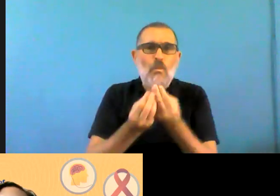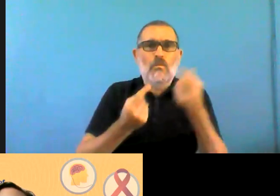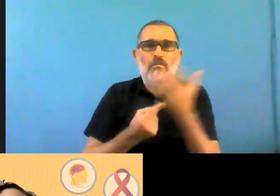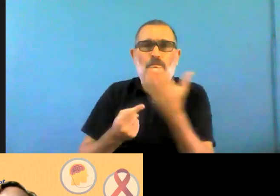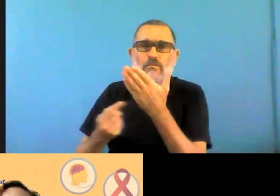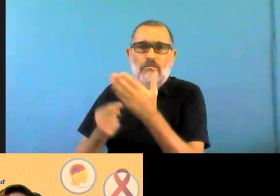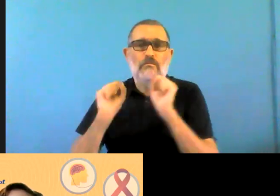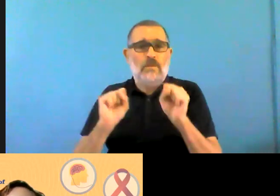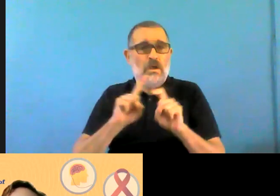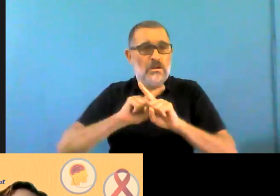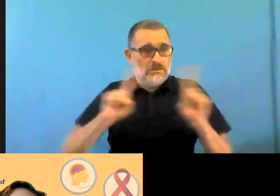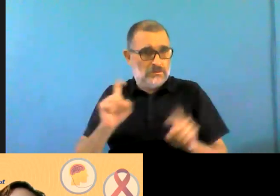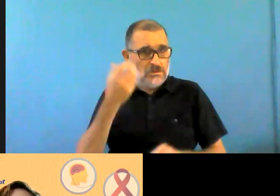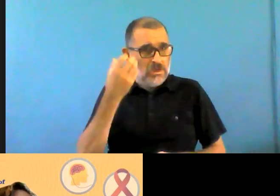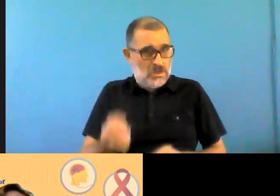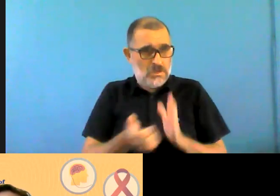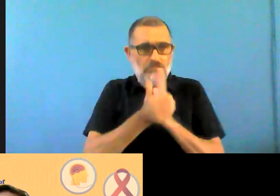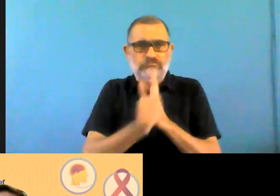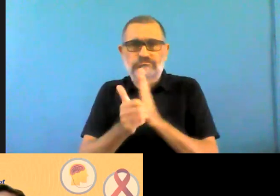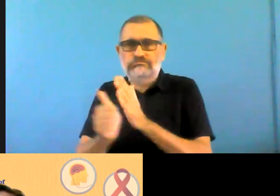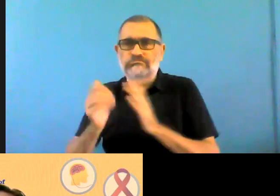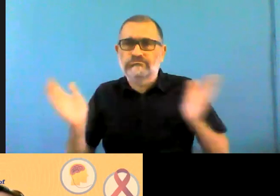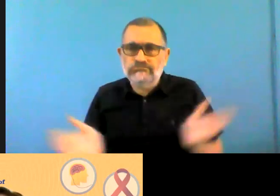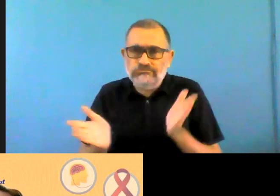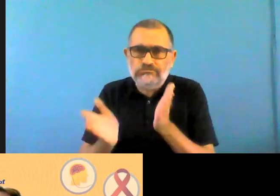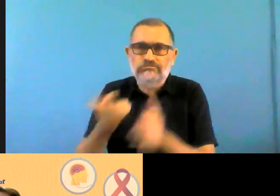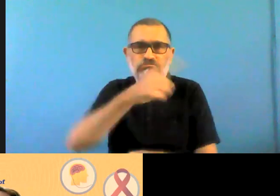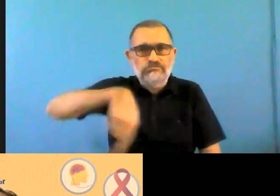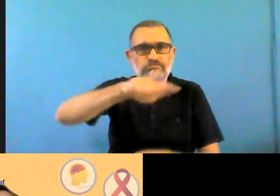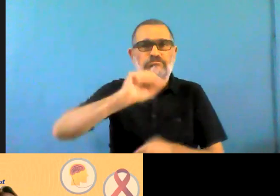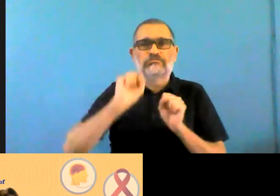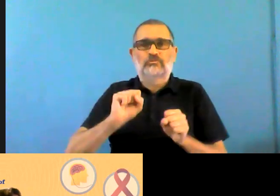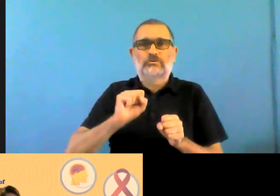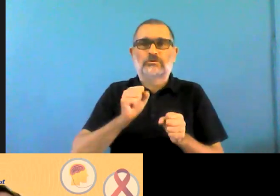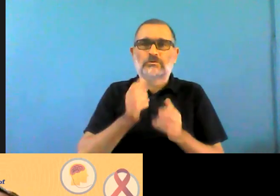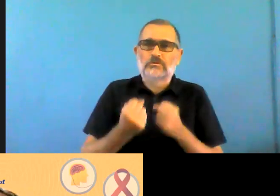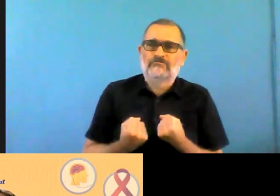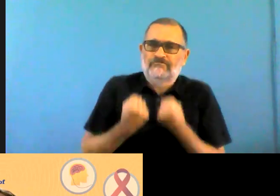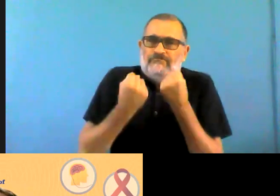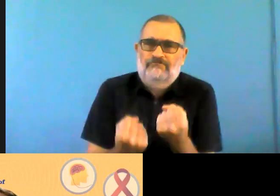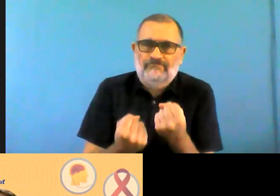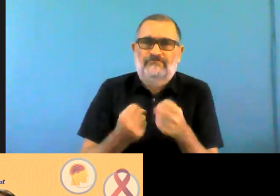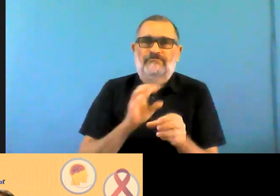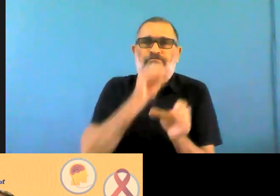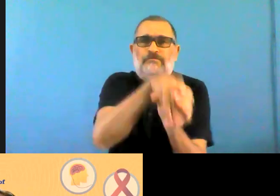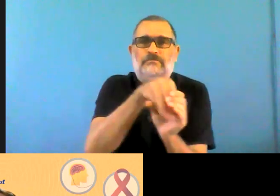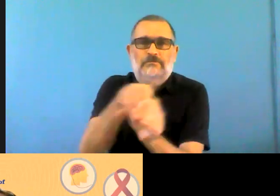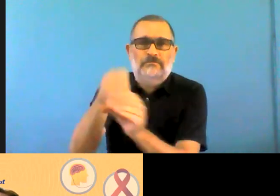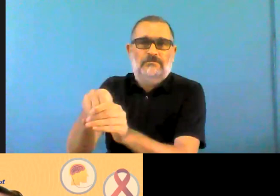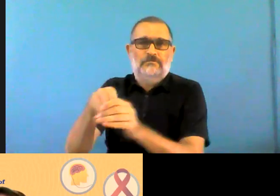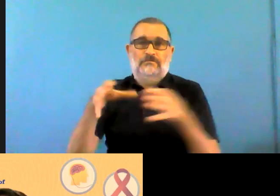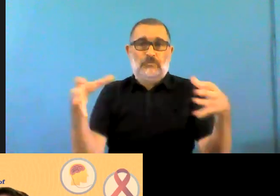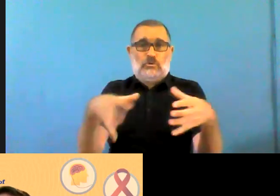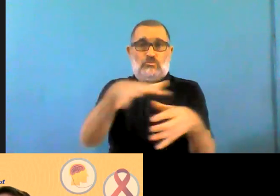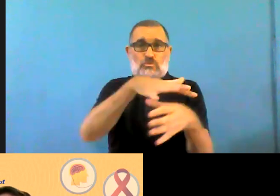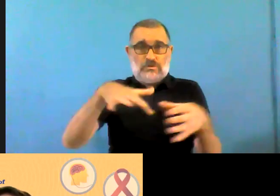in how to engage the community. We were discussing this like yesterday, I think, with a couple of colleagues in my team about